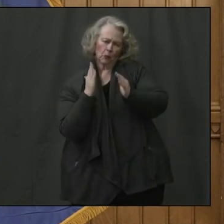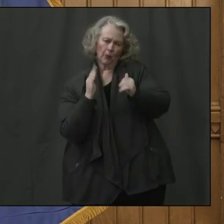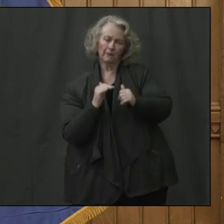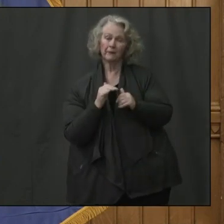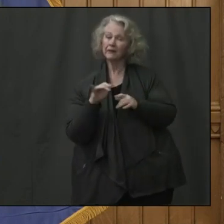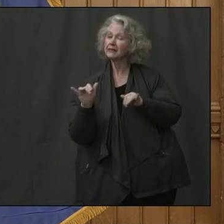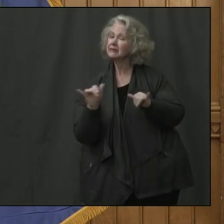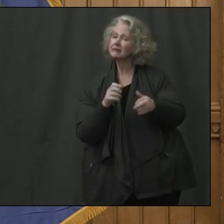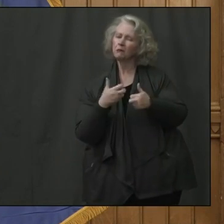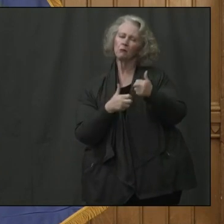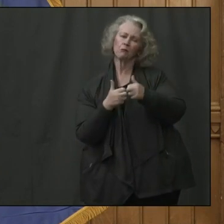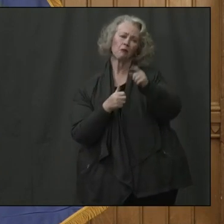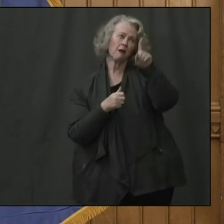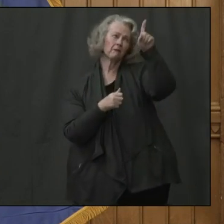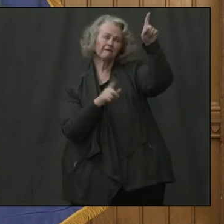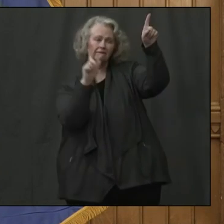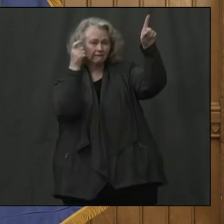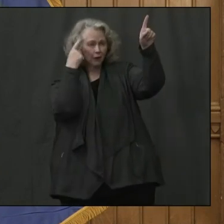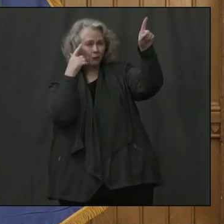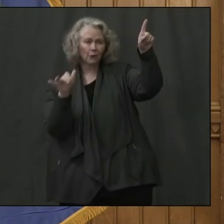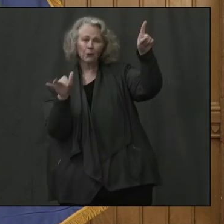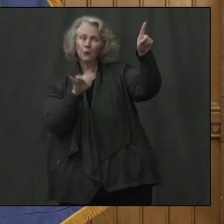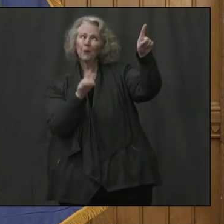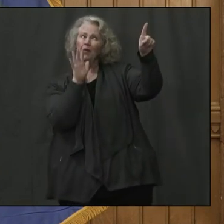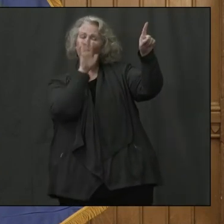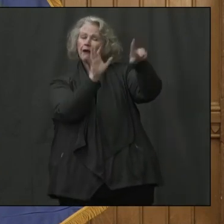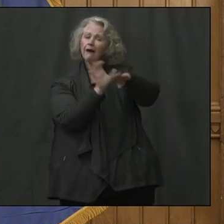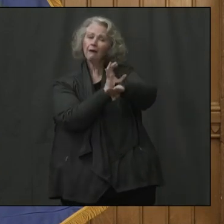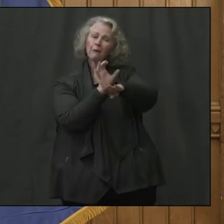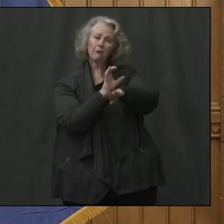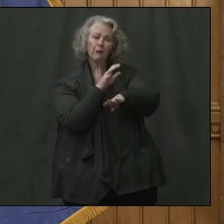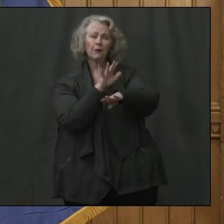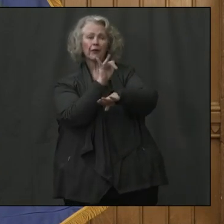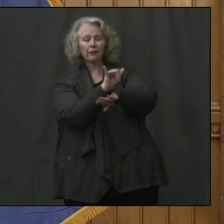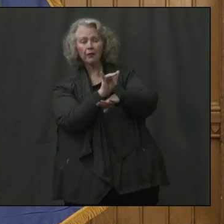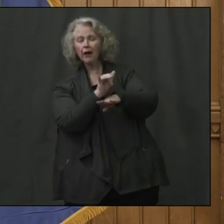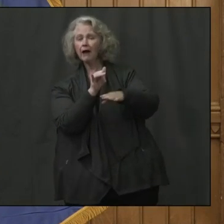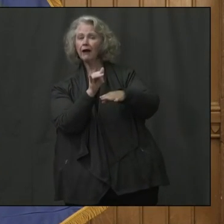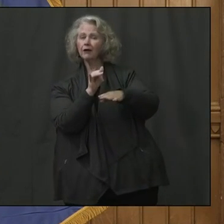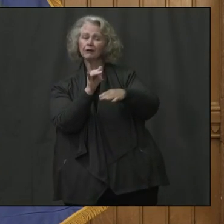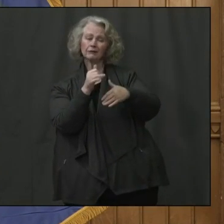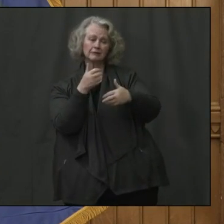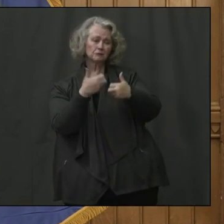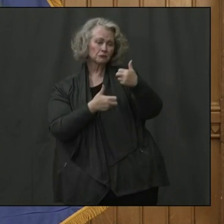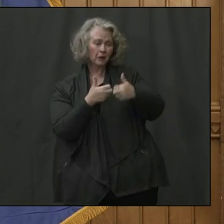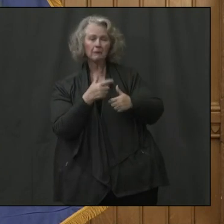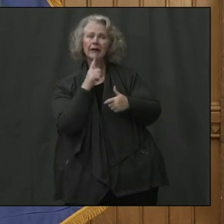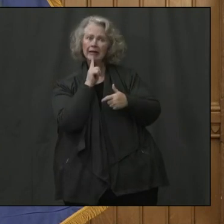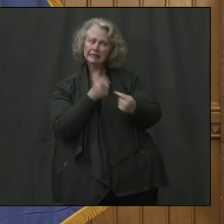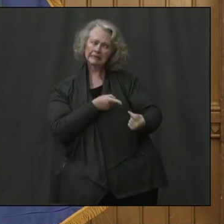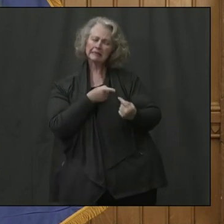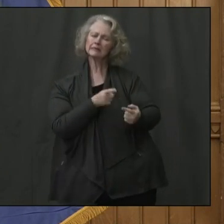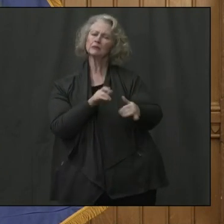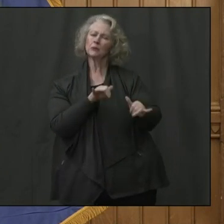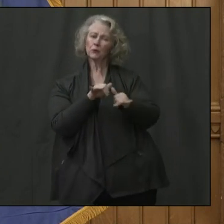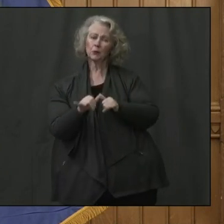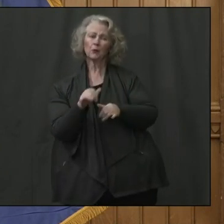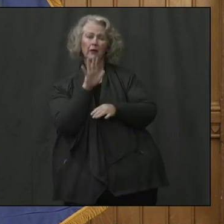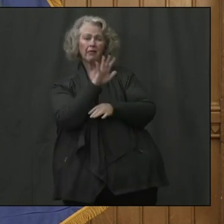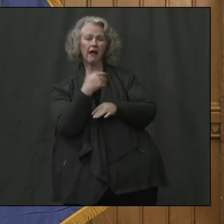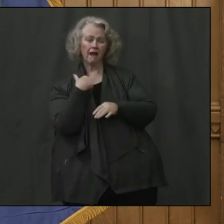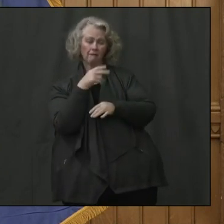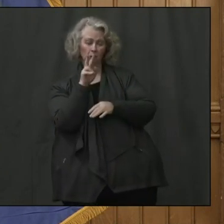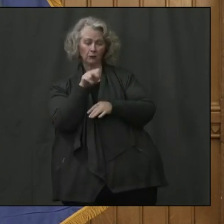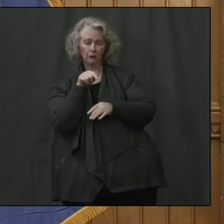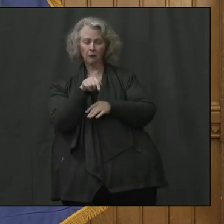the federal level. They have a lot of the old systems there. They promised under the CARE Act, they call it the $2.2 trillion federal bill